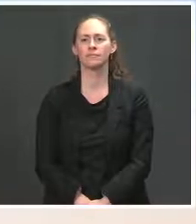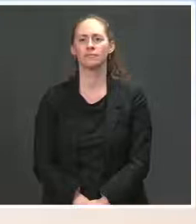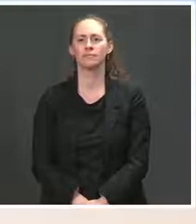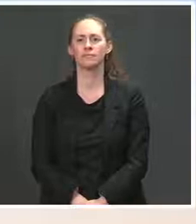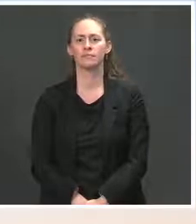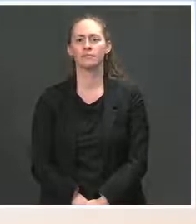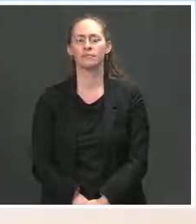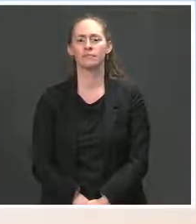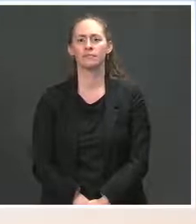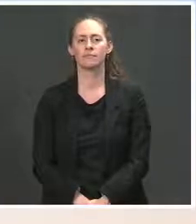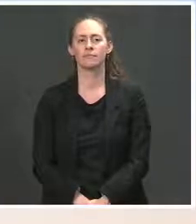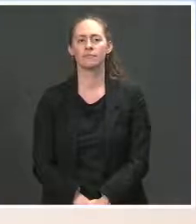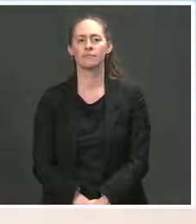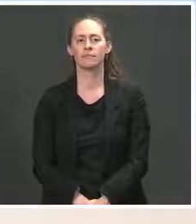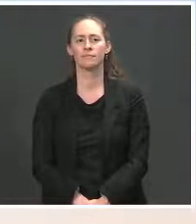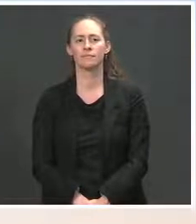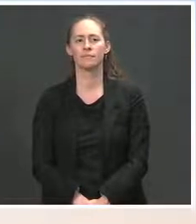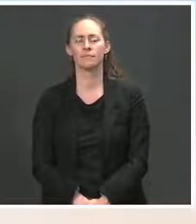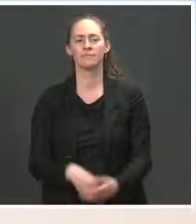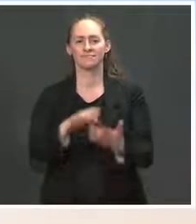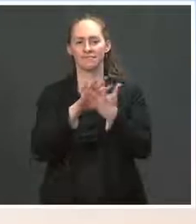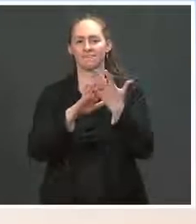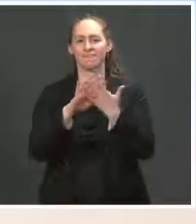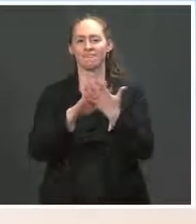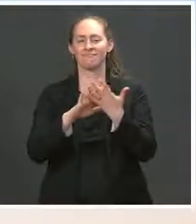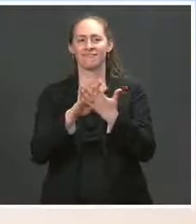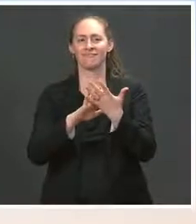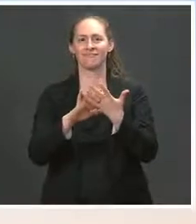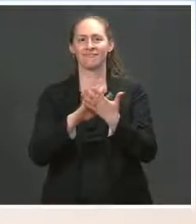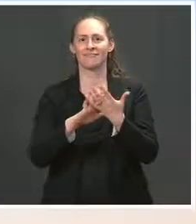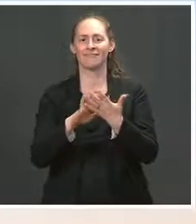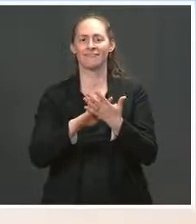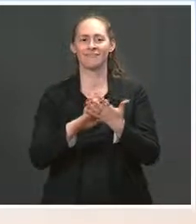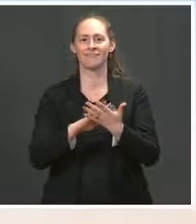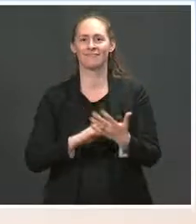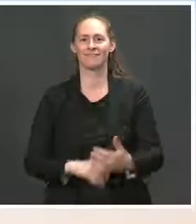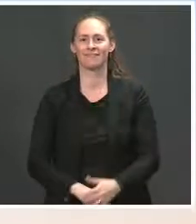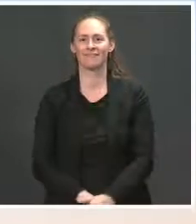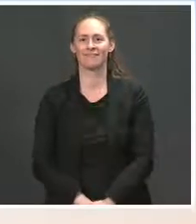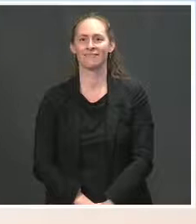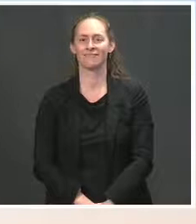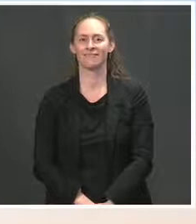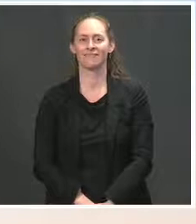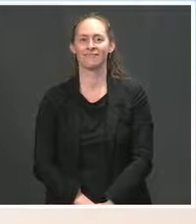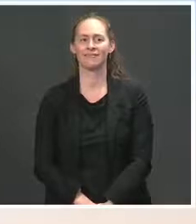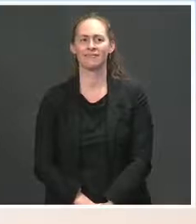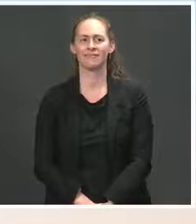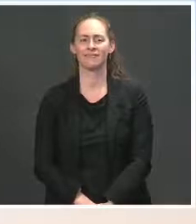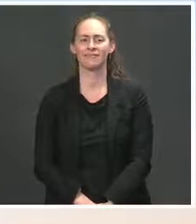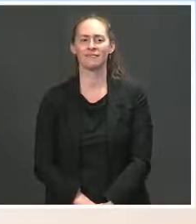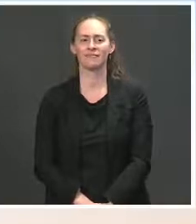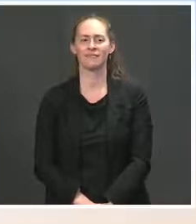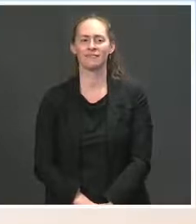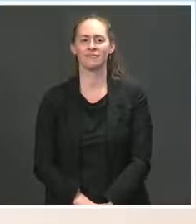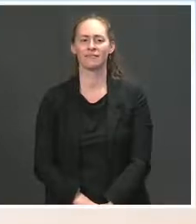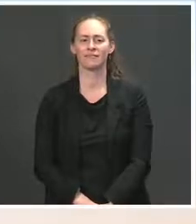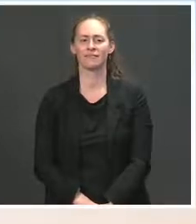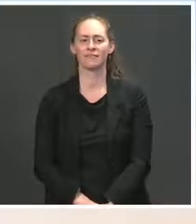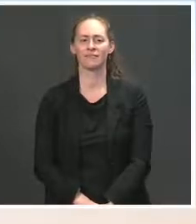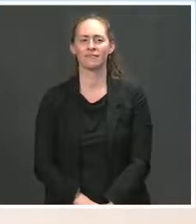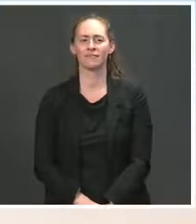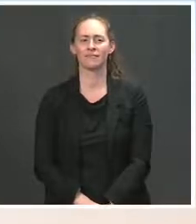including facilities that have gone understaffed and demonstrate a history of poor infection control and ineffective management long before COVID.